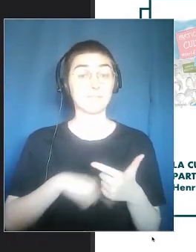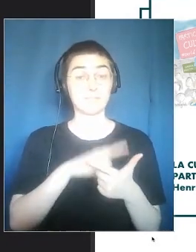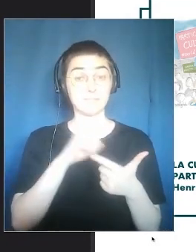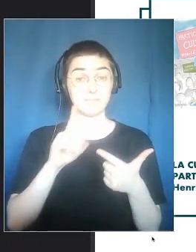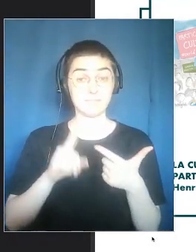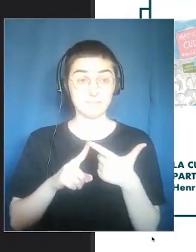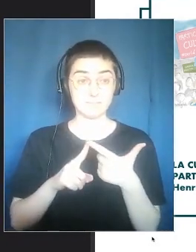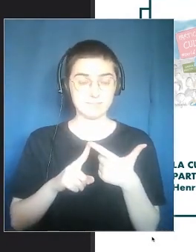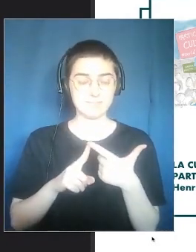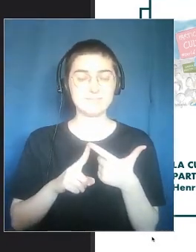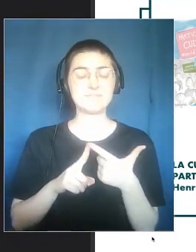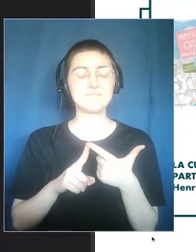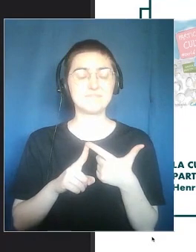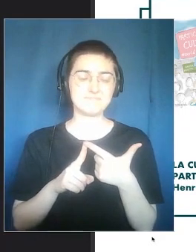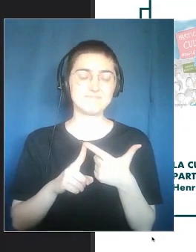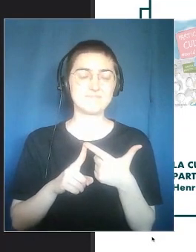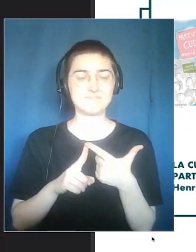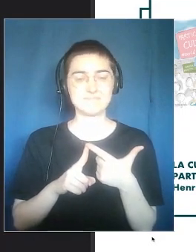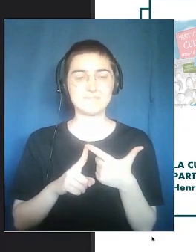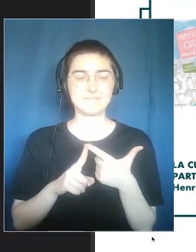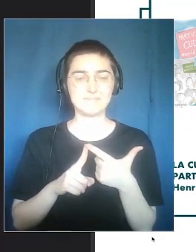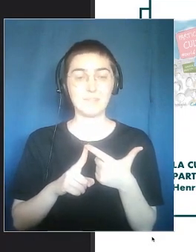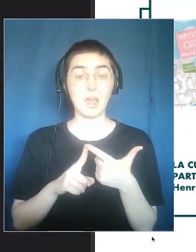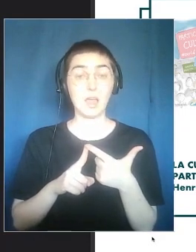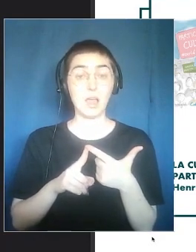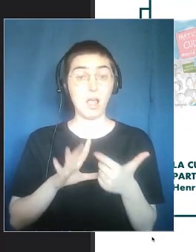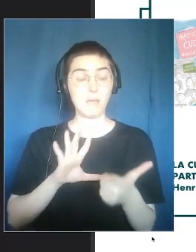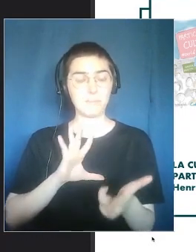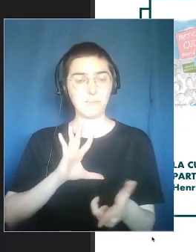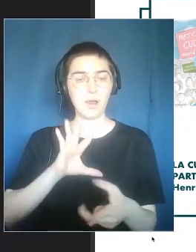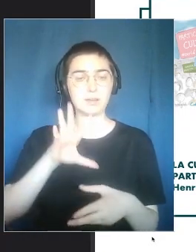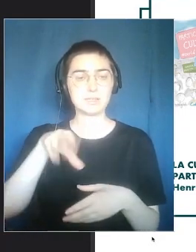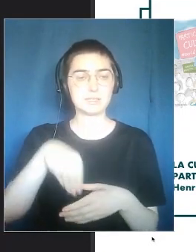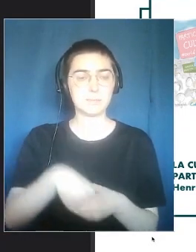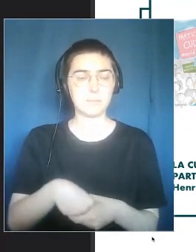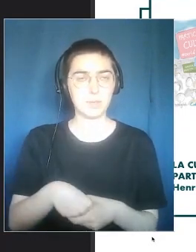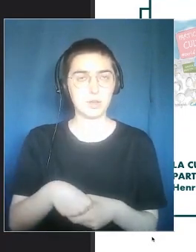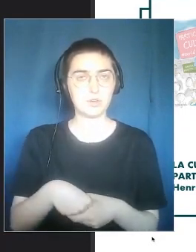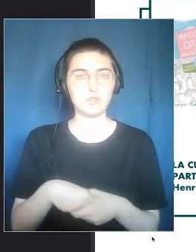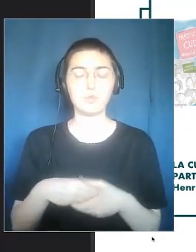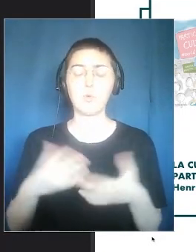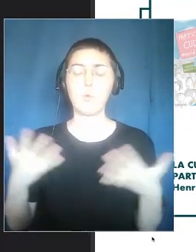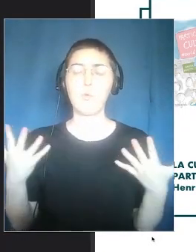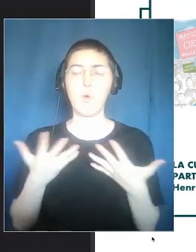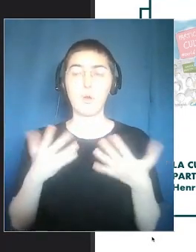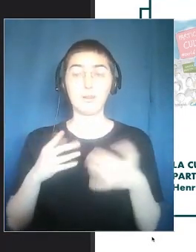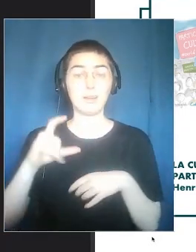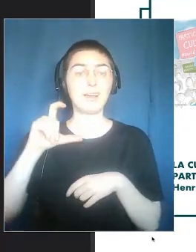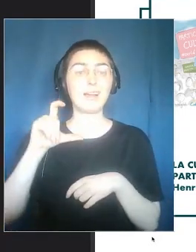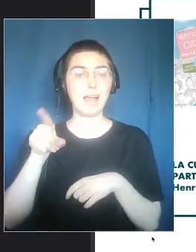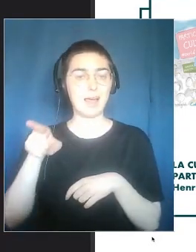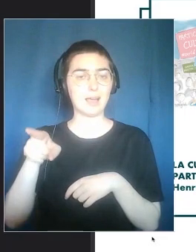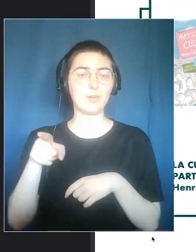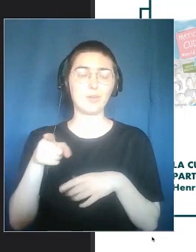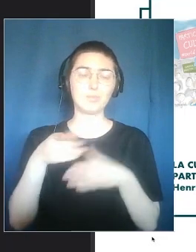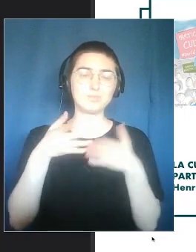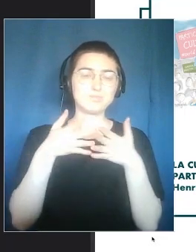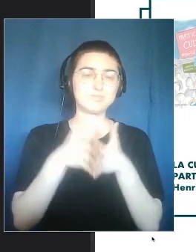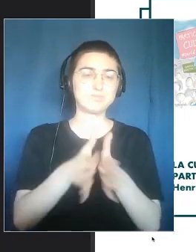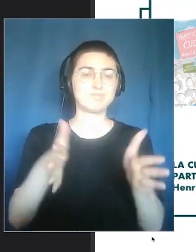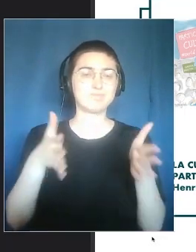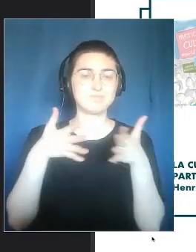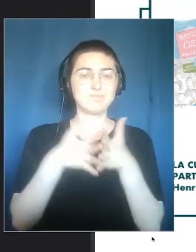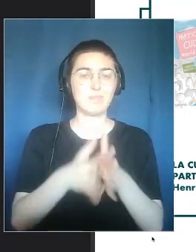Another element, another component close to participation is